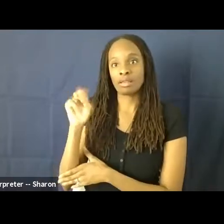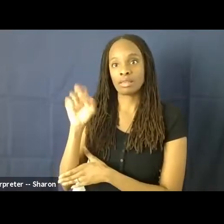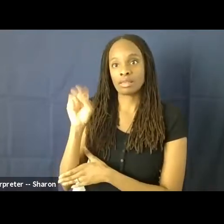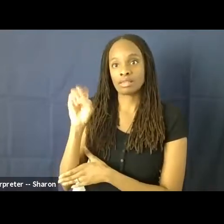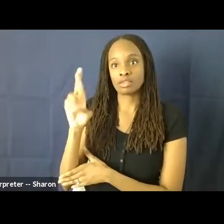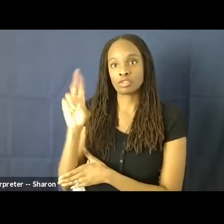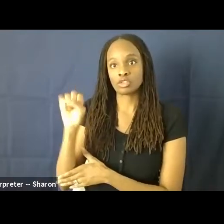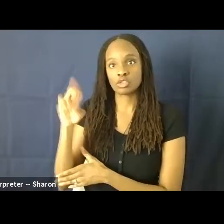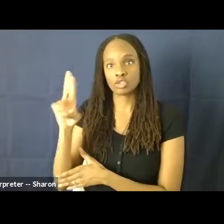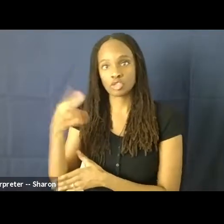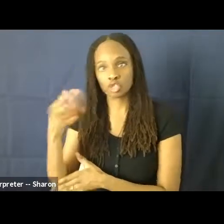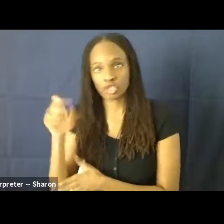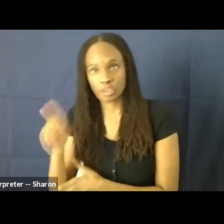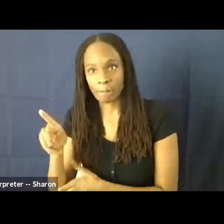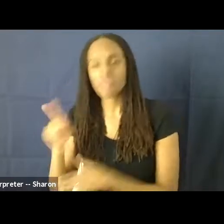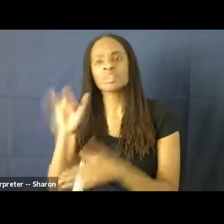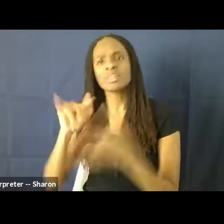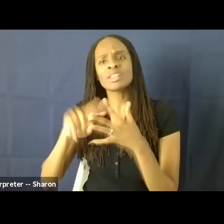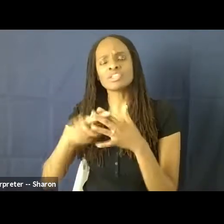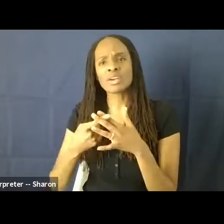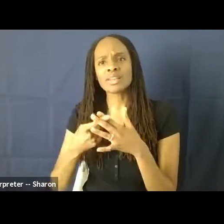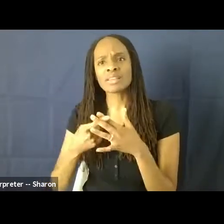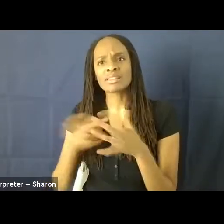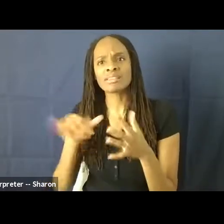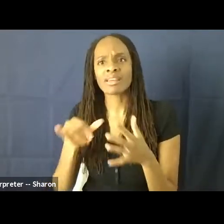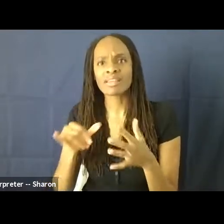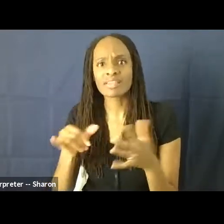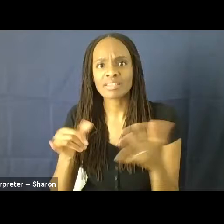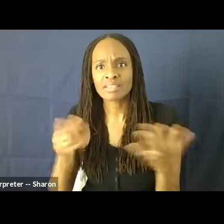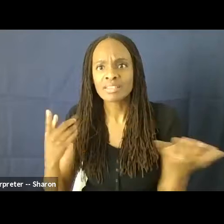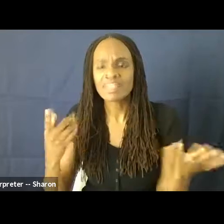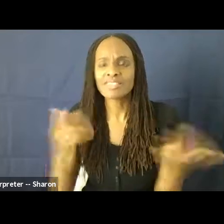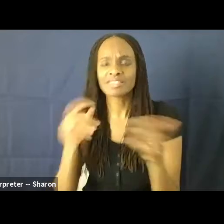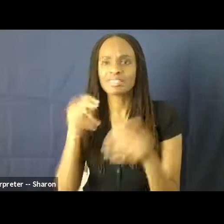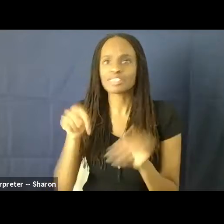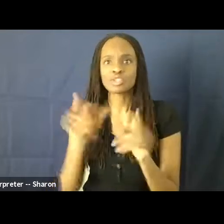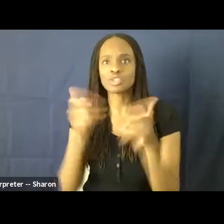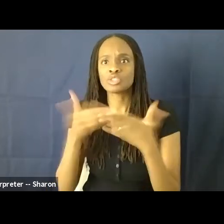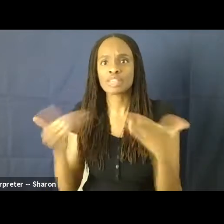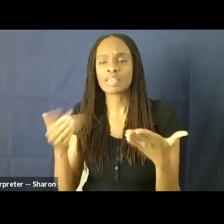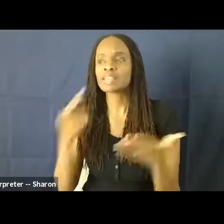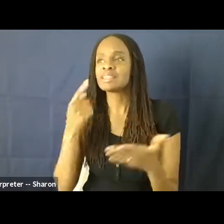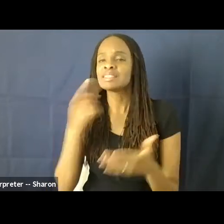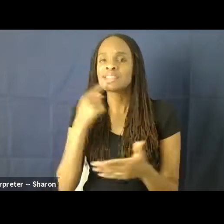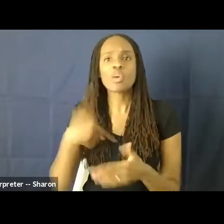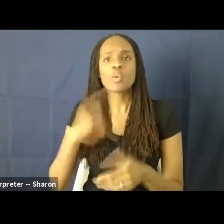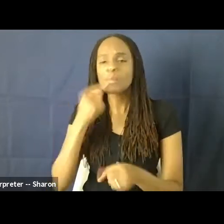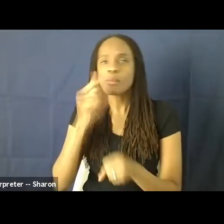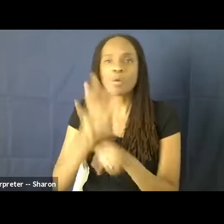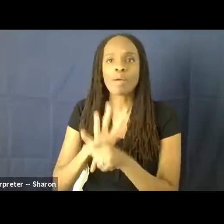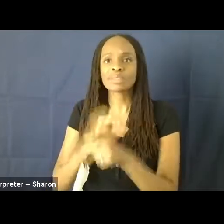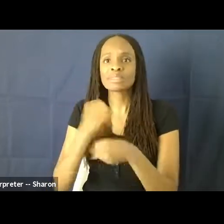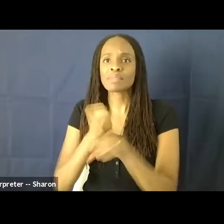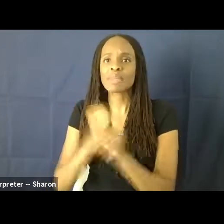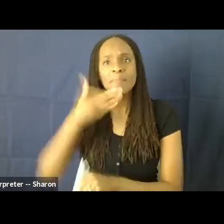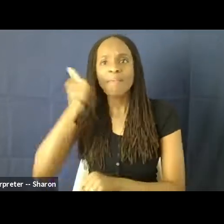And really, it started out as this like PR stunt, really, right? It was like, we promised to make the best kind of movie